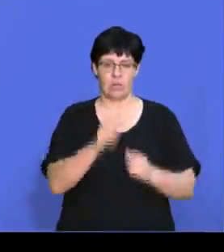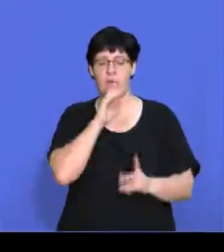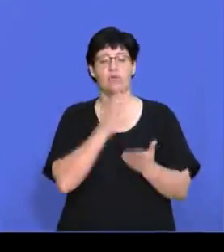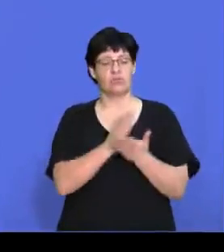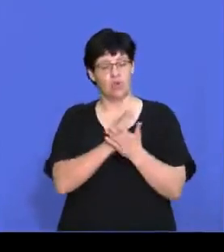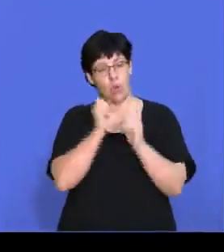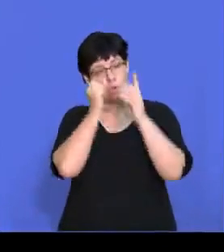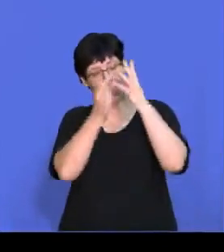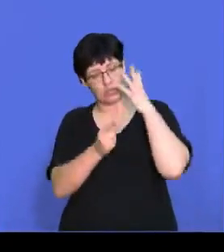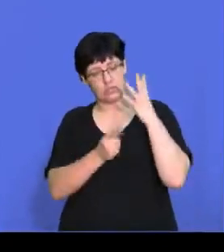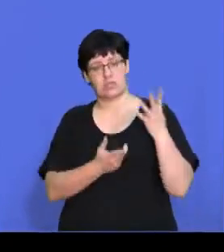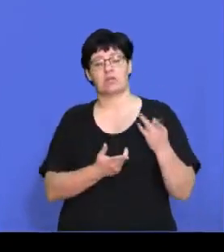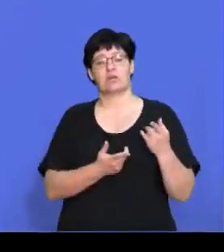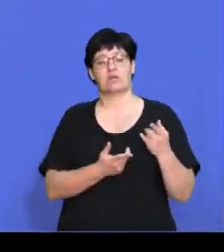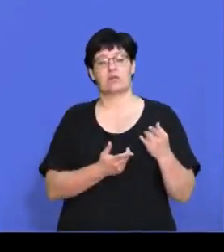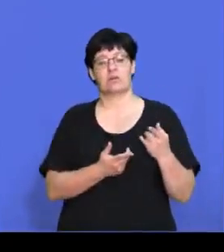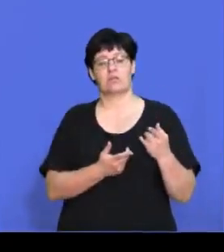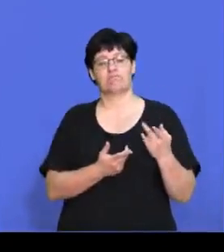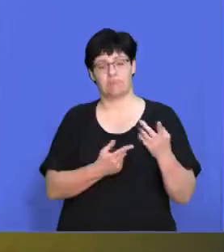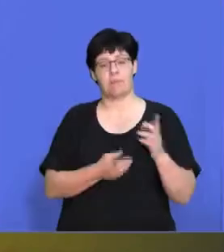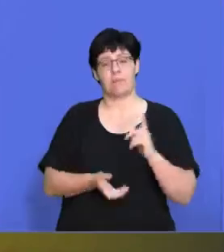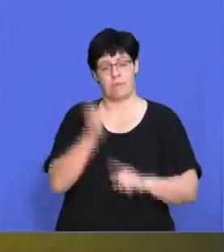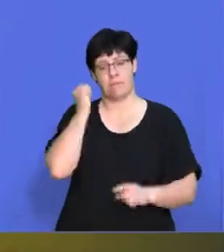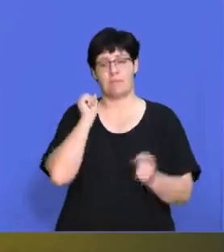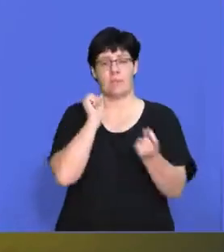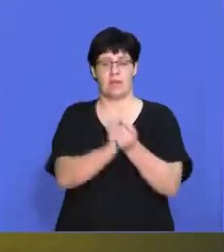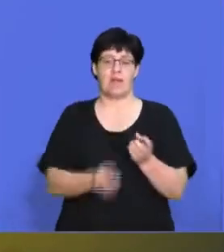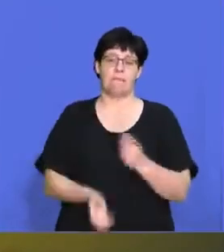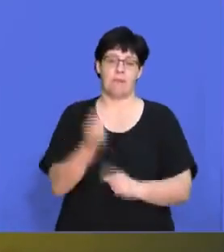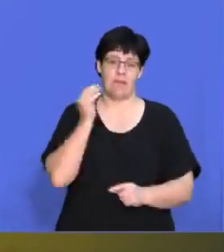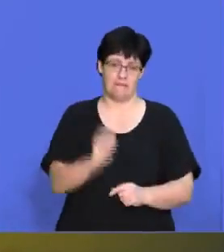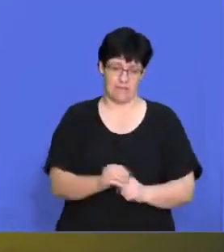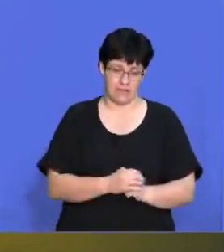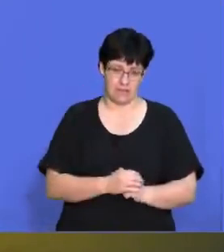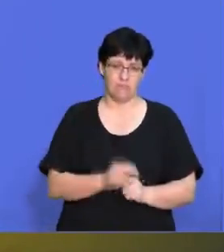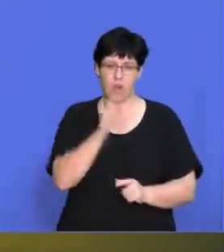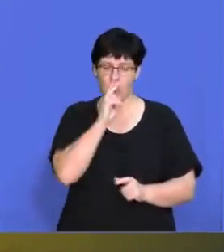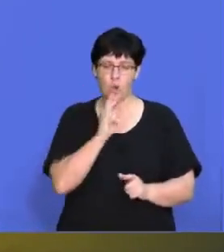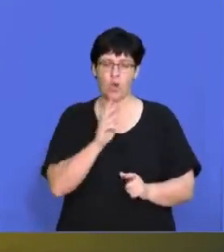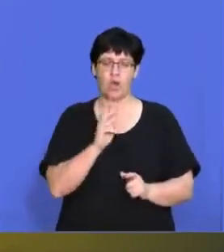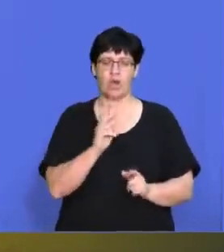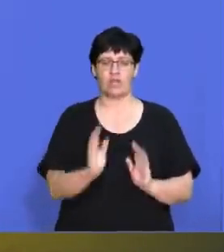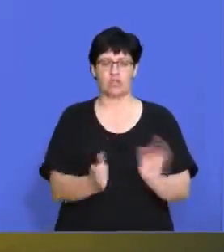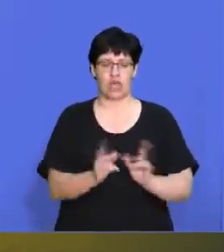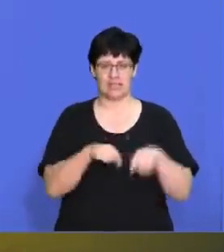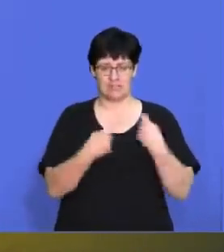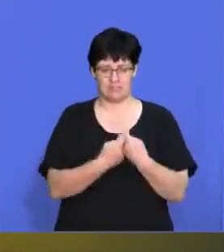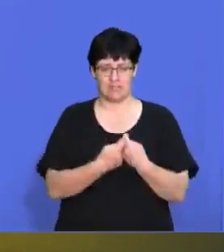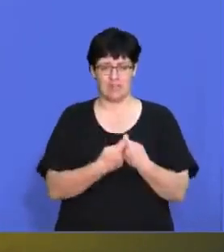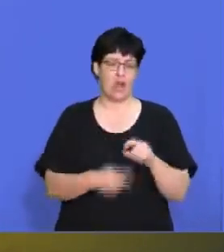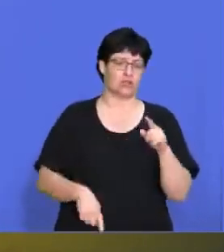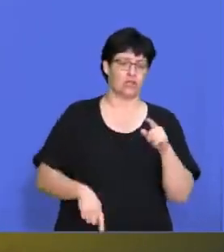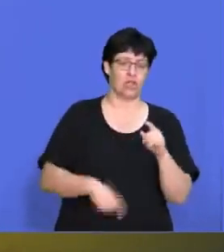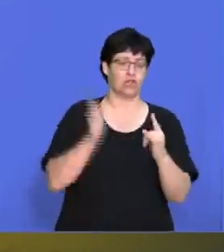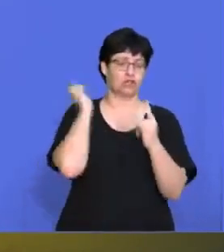objectives are met. All right. So if you think of a football team, the strikers aren't